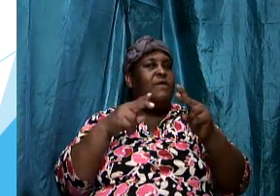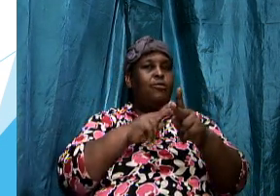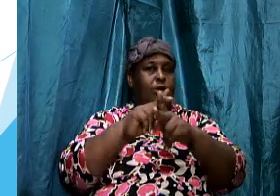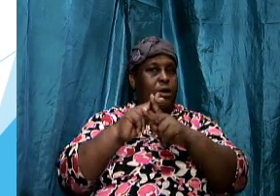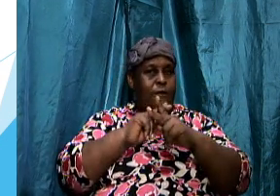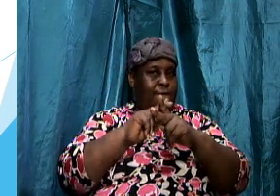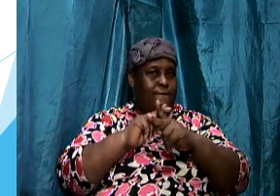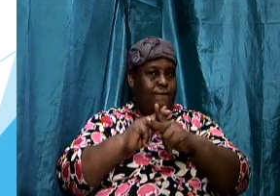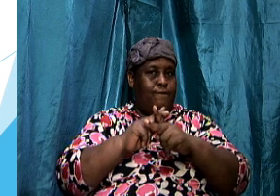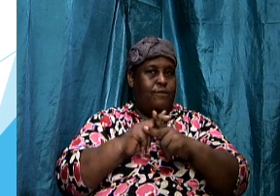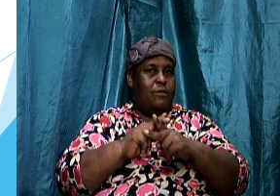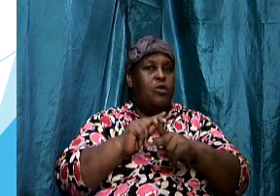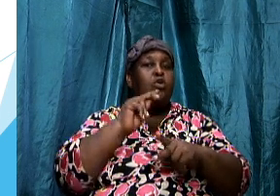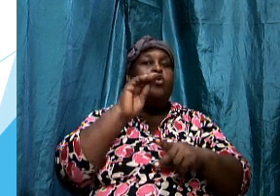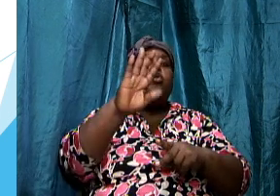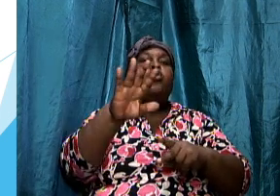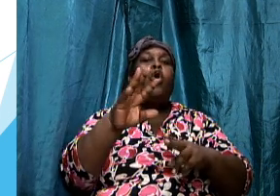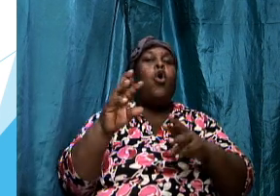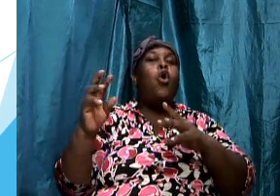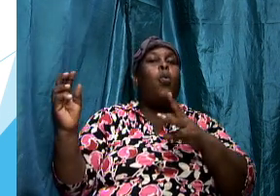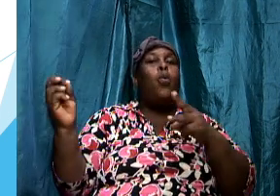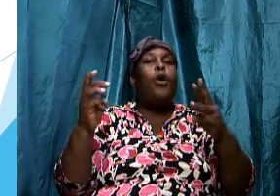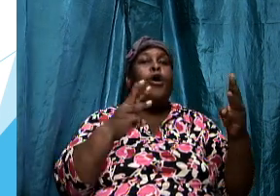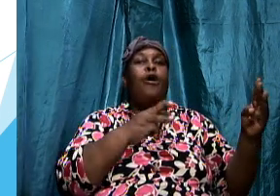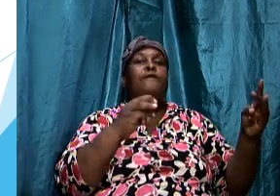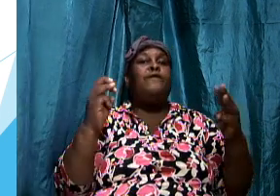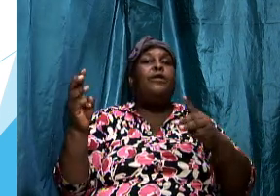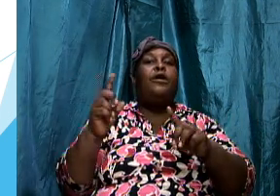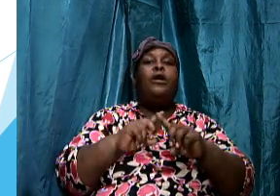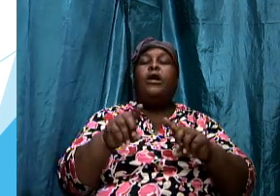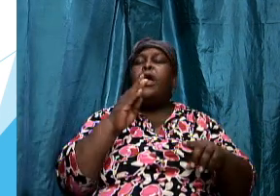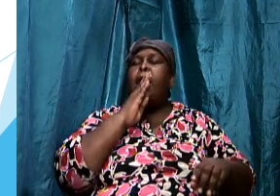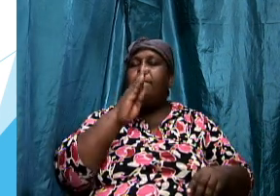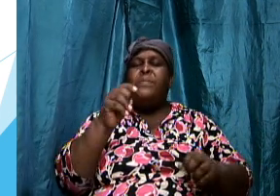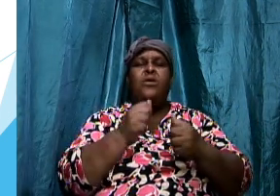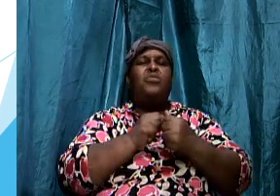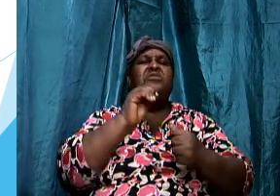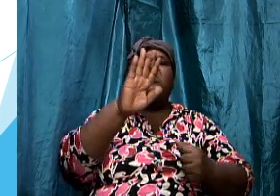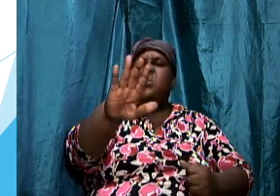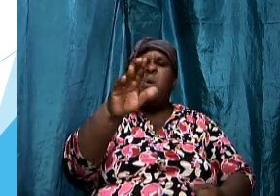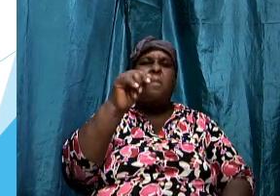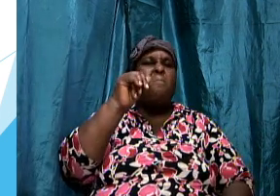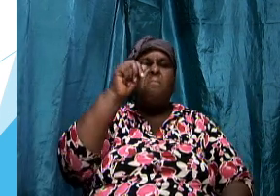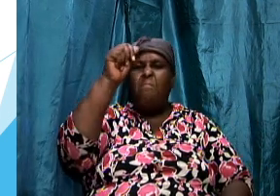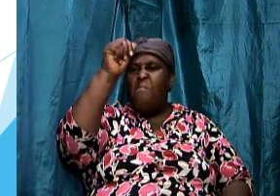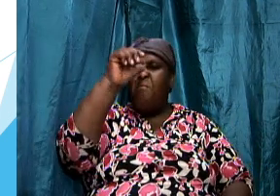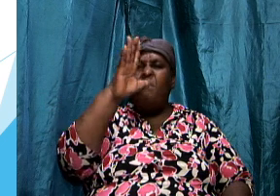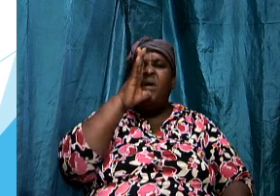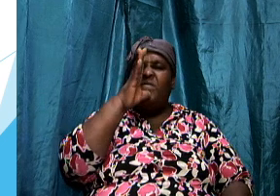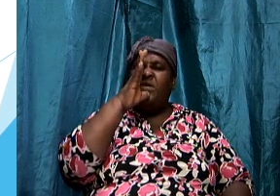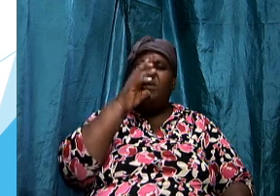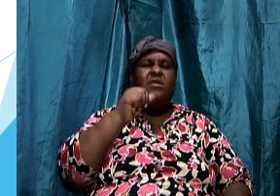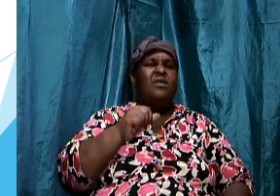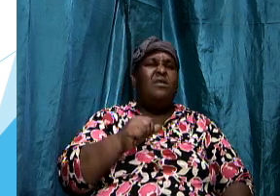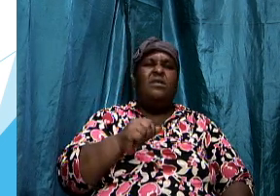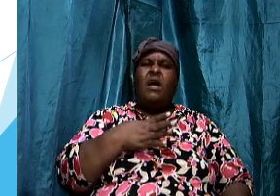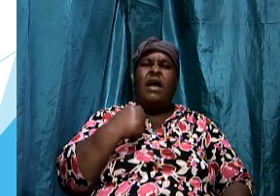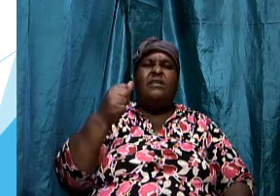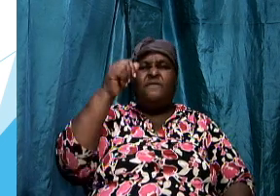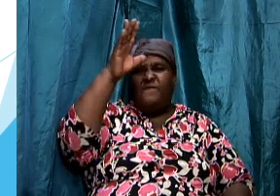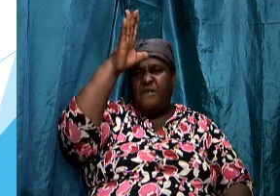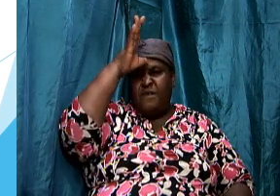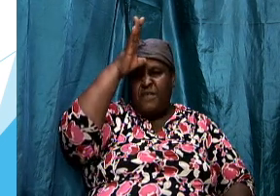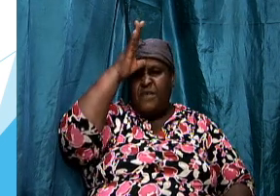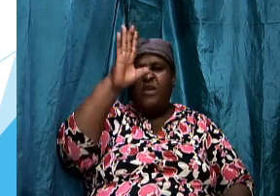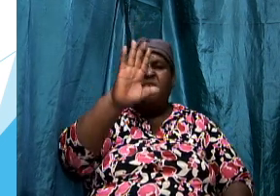warfare cannot be with your mother your warfare cannot be with your father your